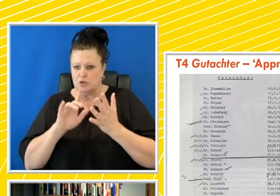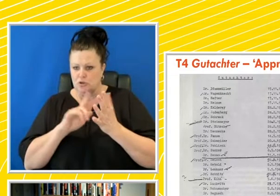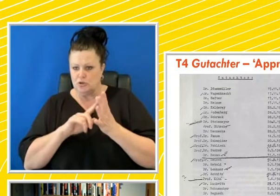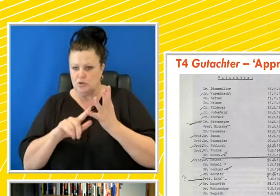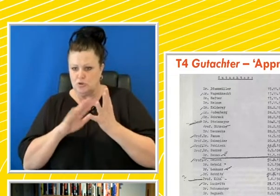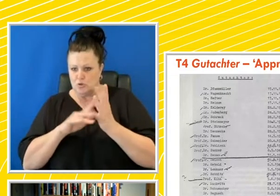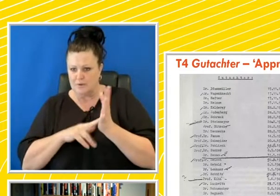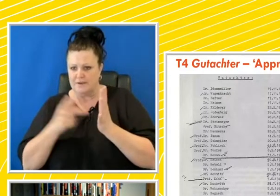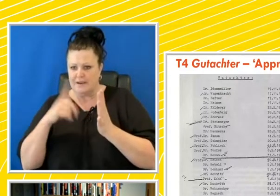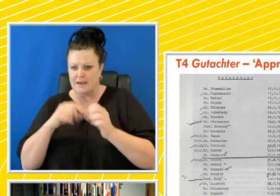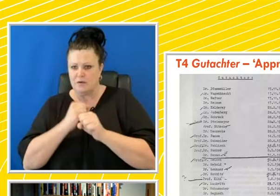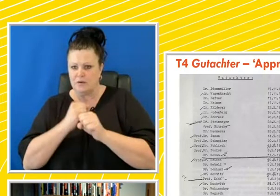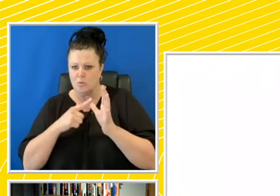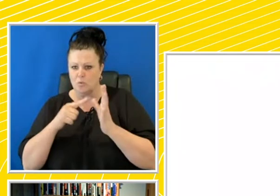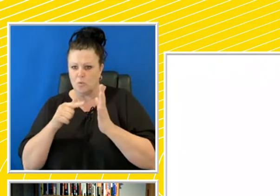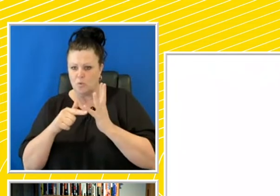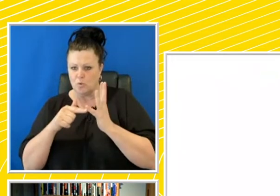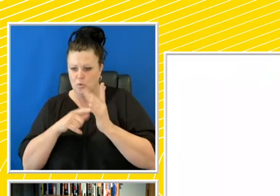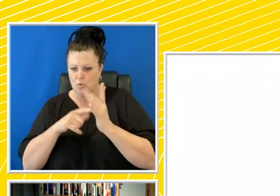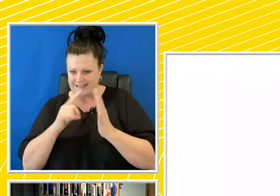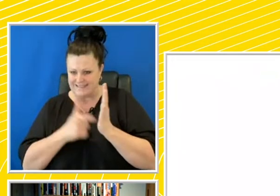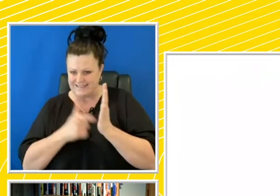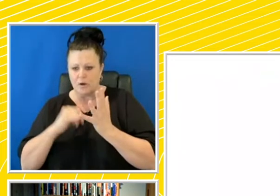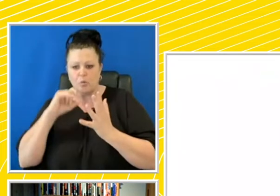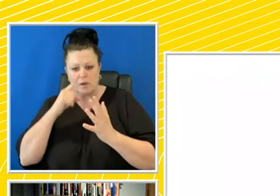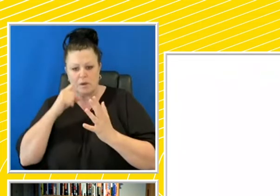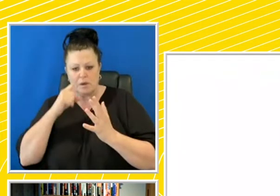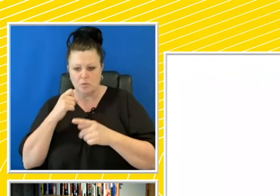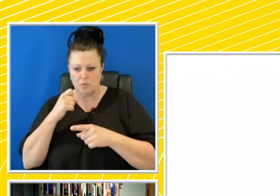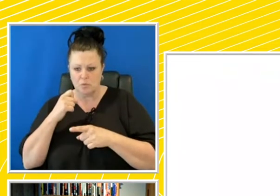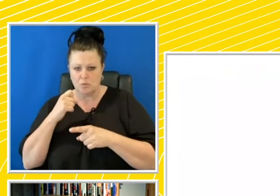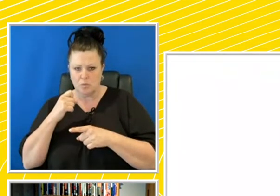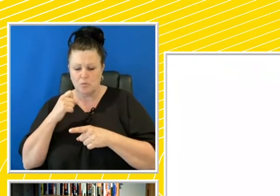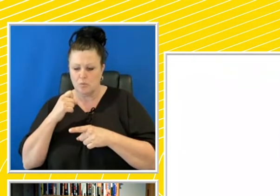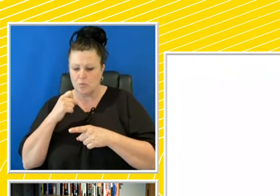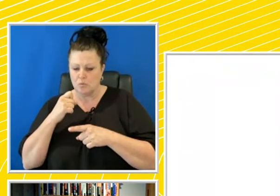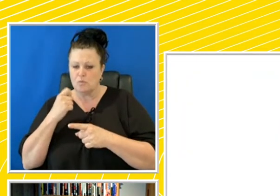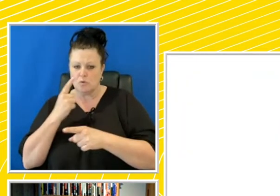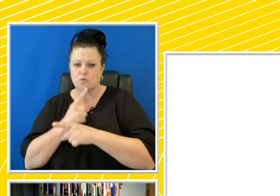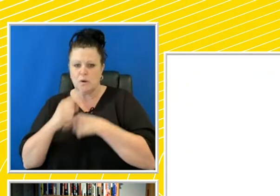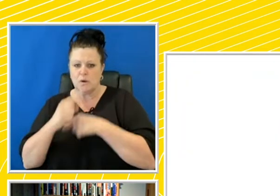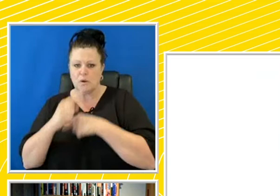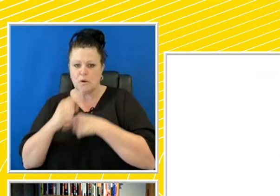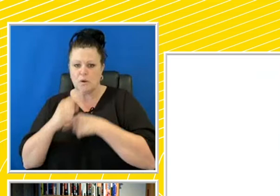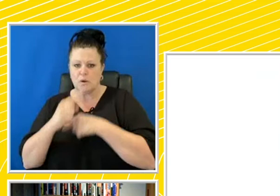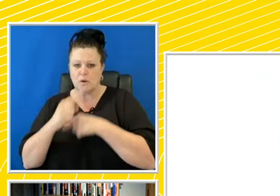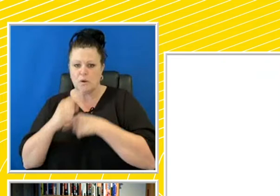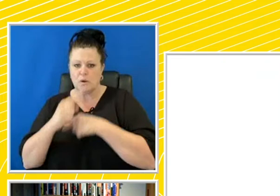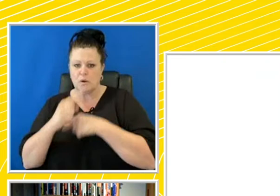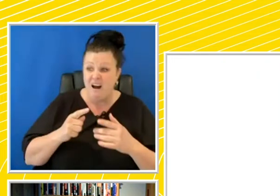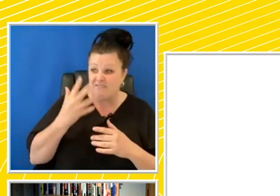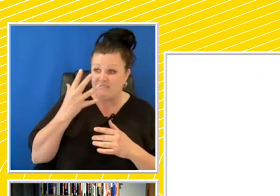here. If you could close up in about five minutes or so so that we can move on to